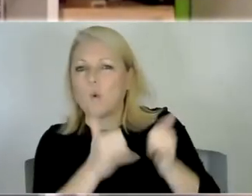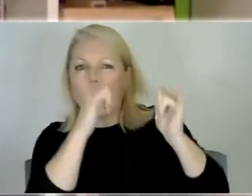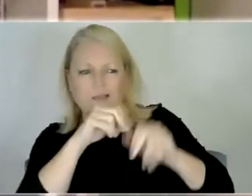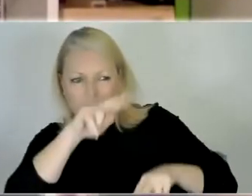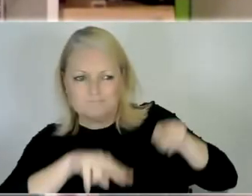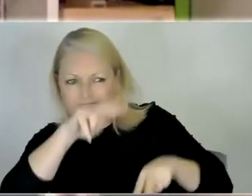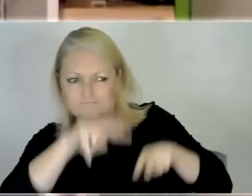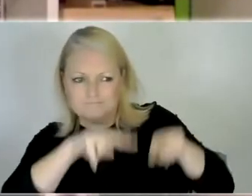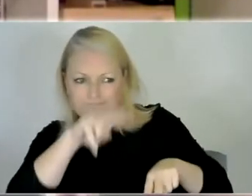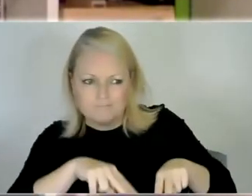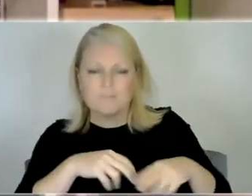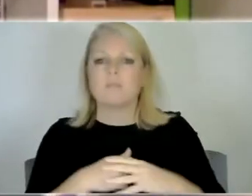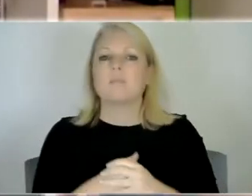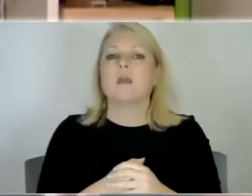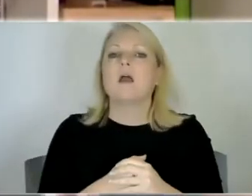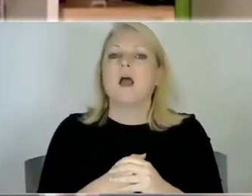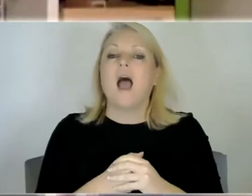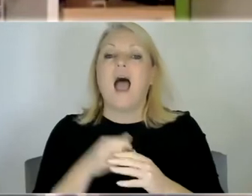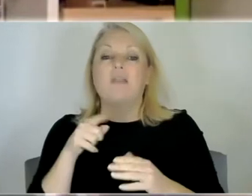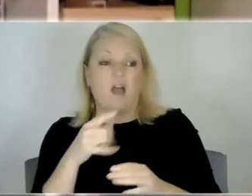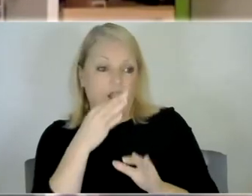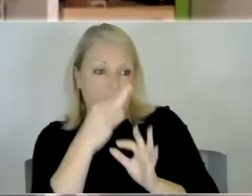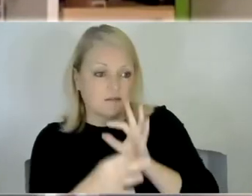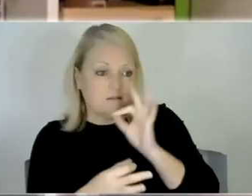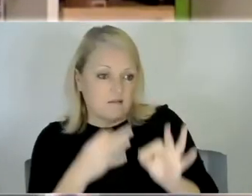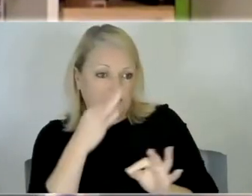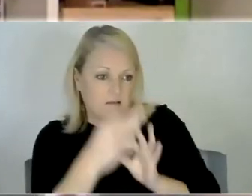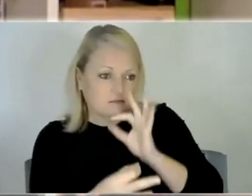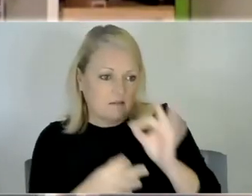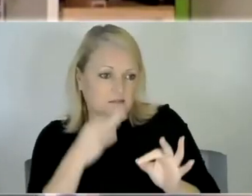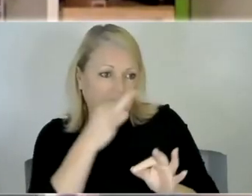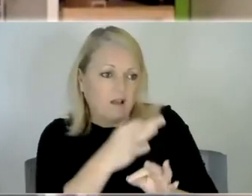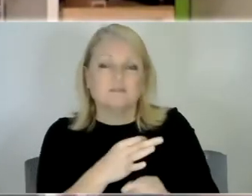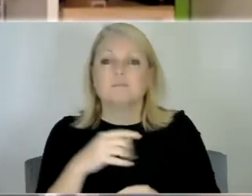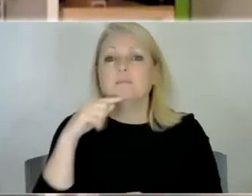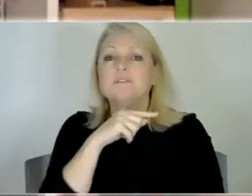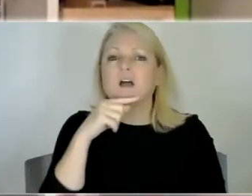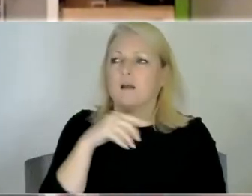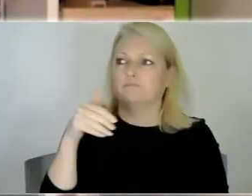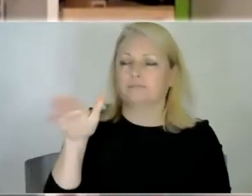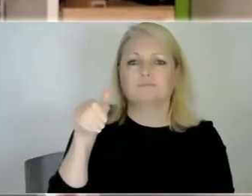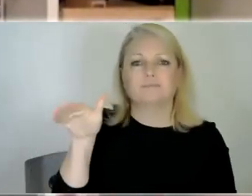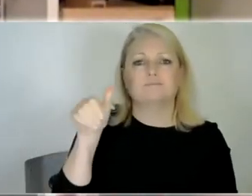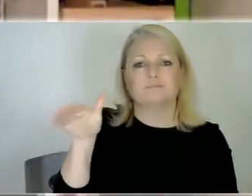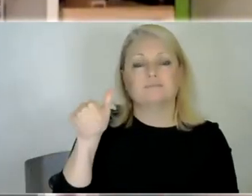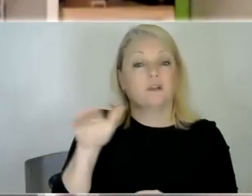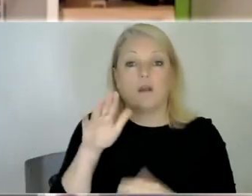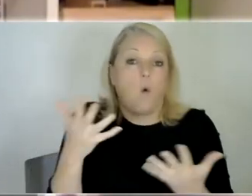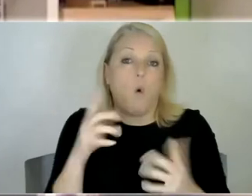it was clear that everything they was asking him to do he he sort of wasn't interested or wasn't able to so